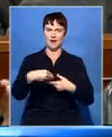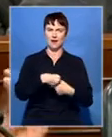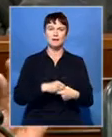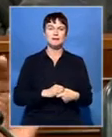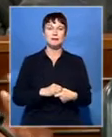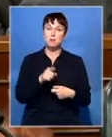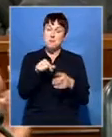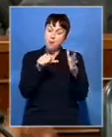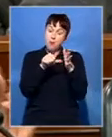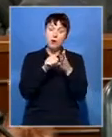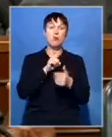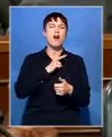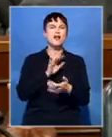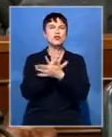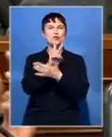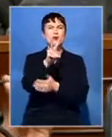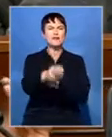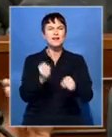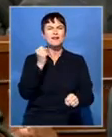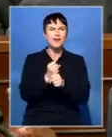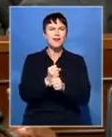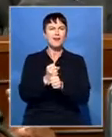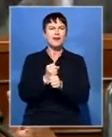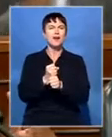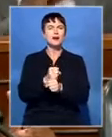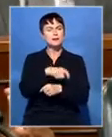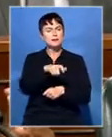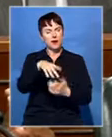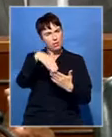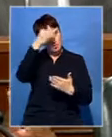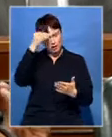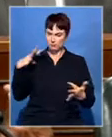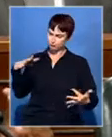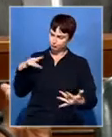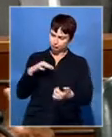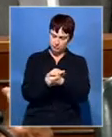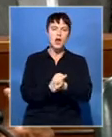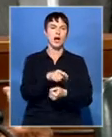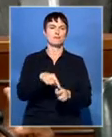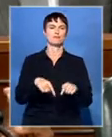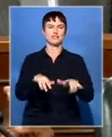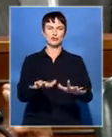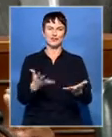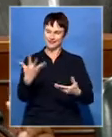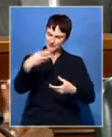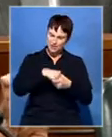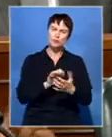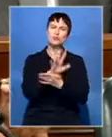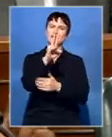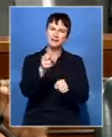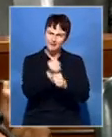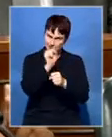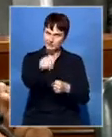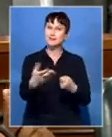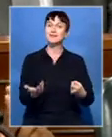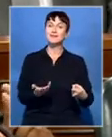because it captures 12 years of teaching and learning. And it not only captures 12 years of teaching and learning, but